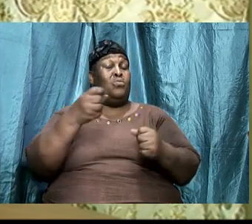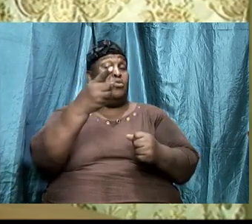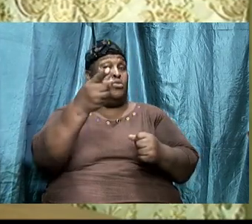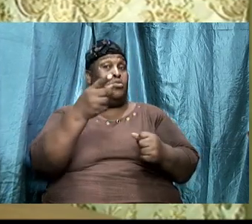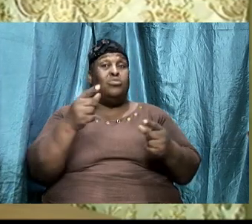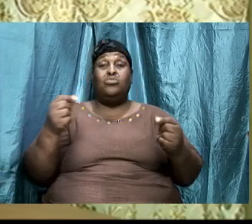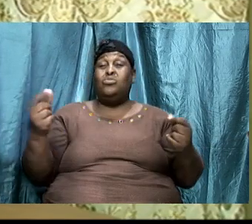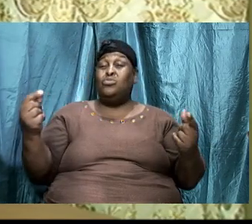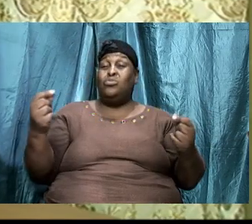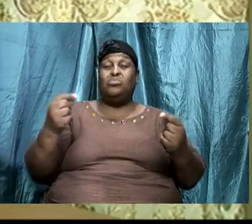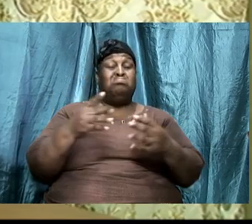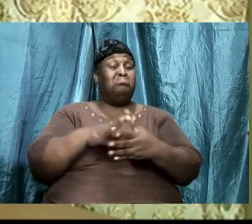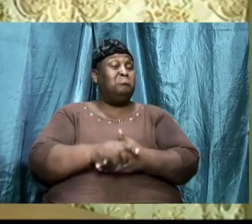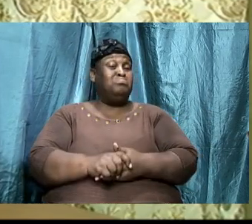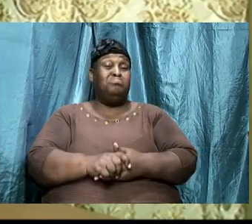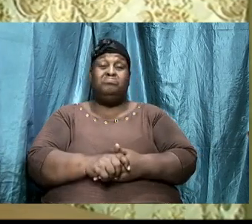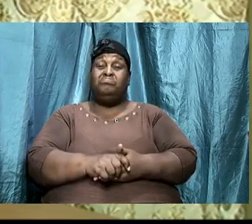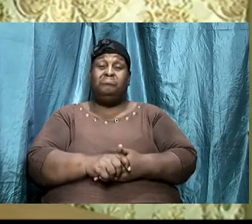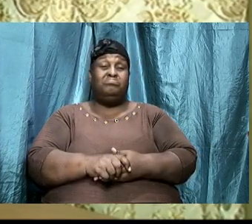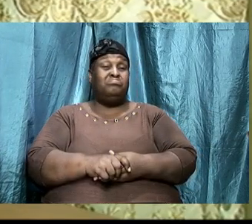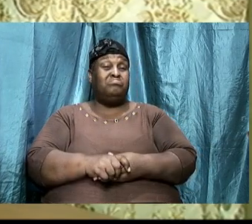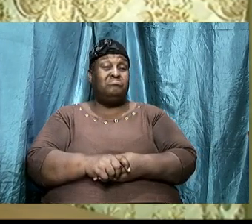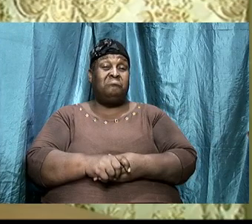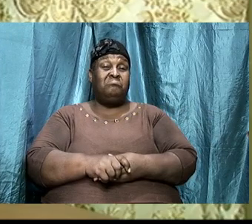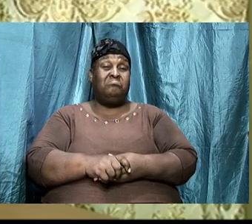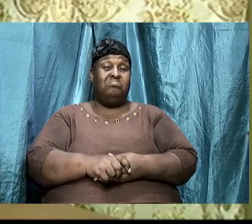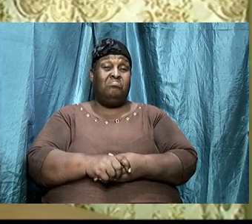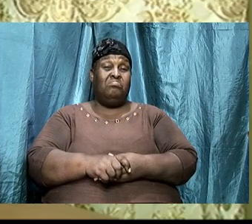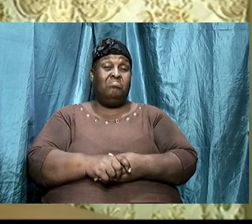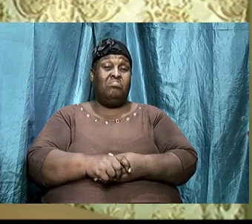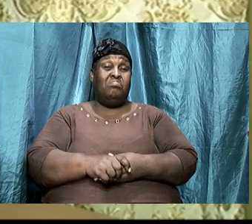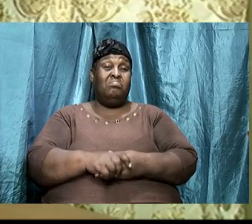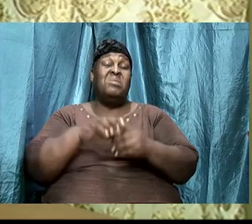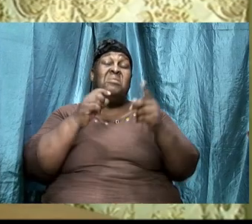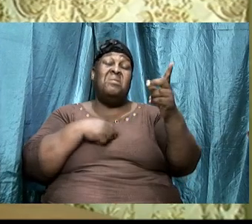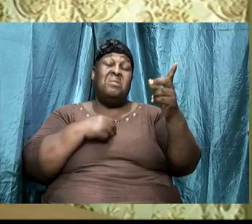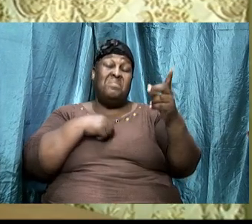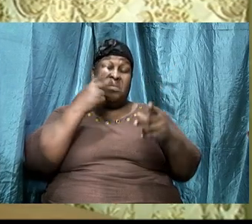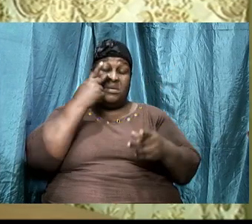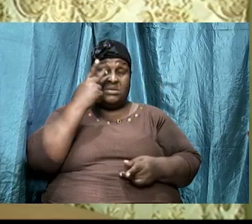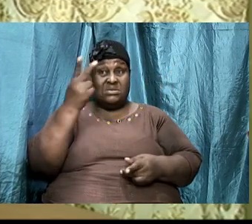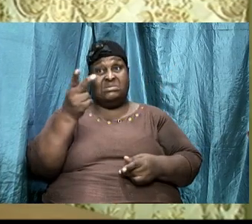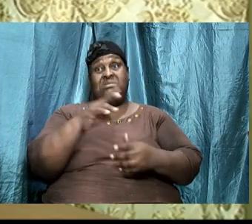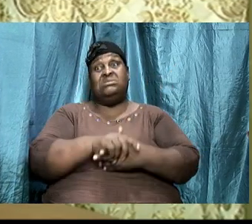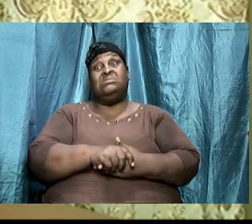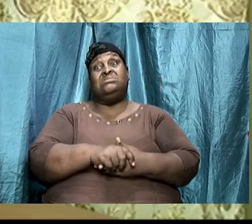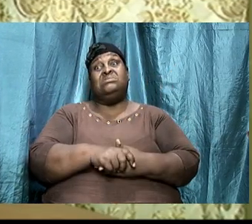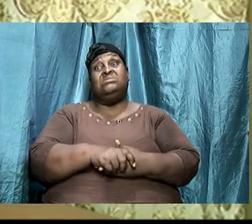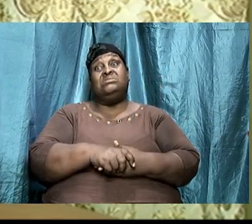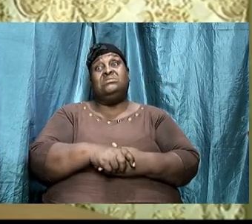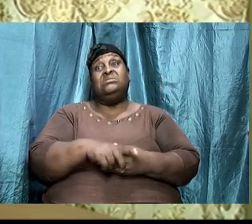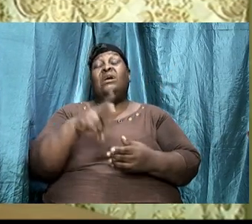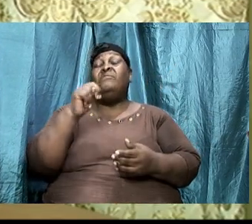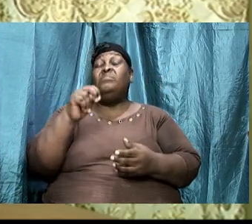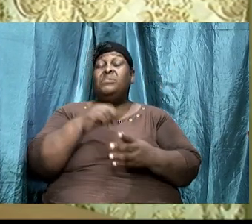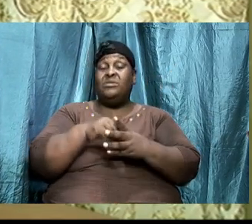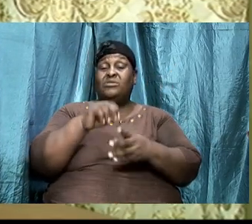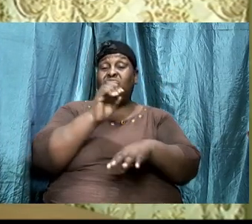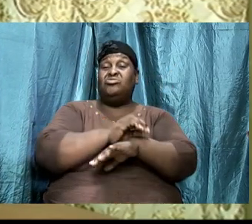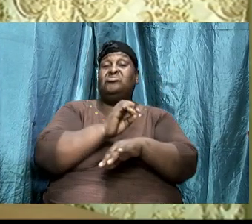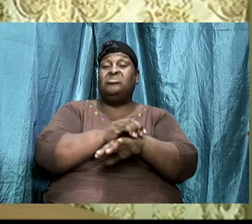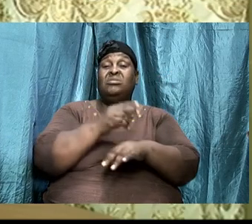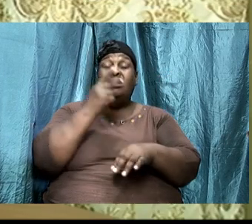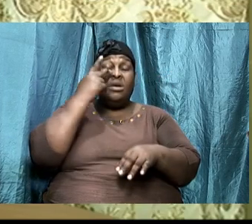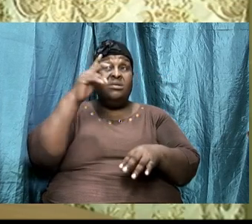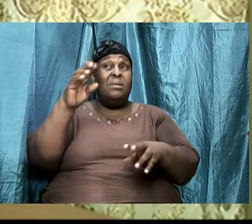look here I've seen it I've been in church probably not as long as some folks but I've seen many things